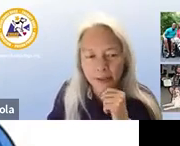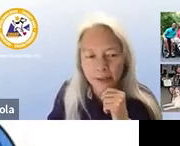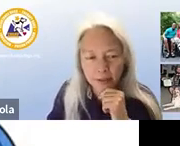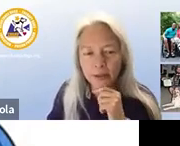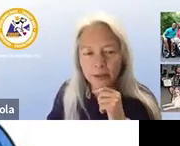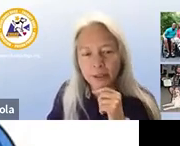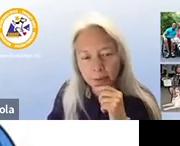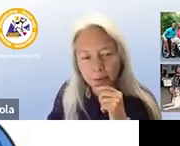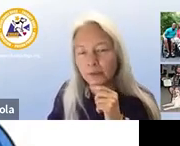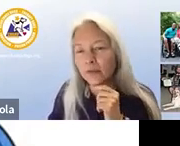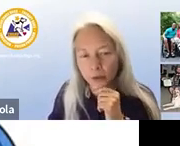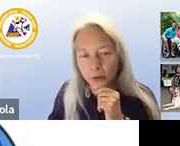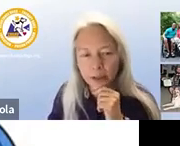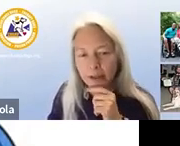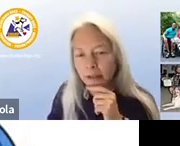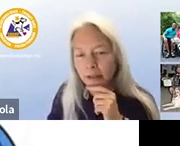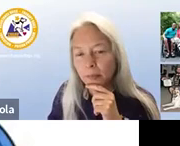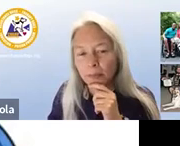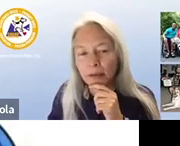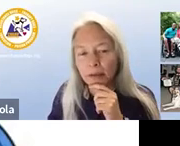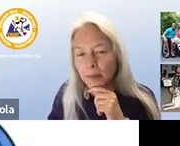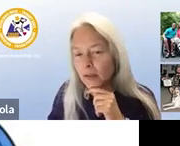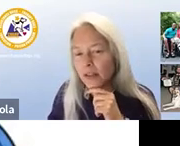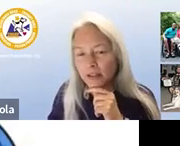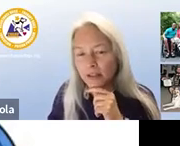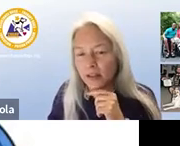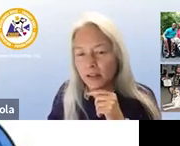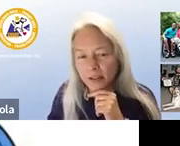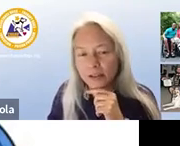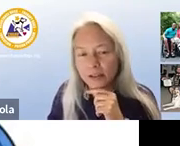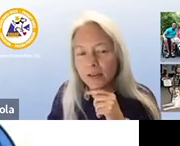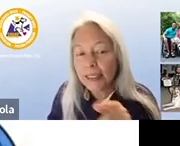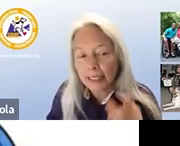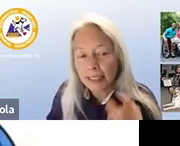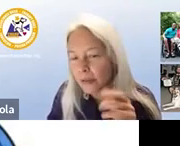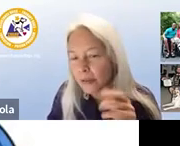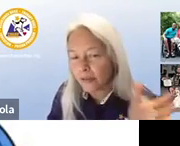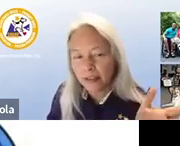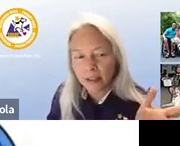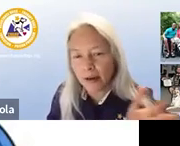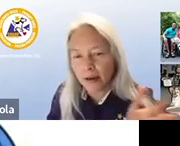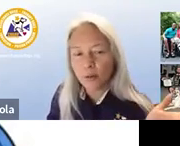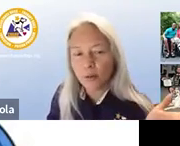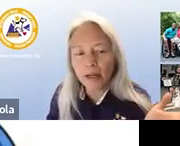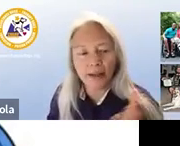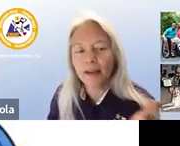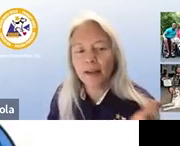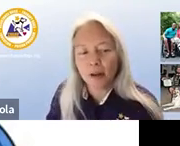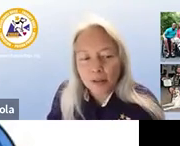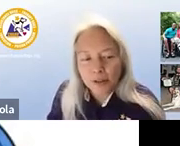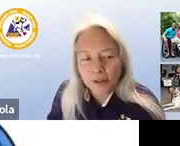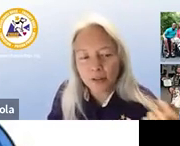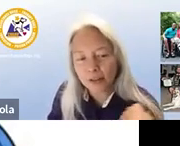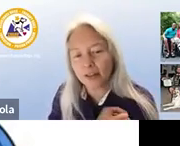right here in st louis we are a fully accredited uh member of assistance dogs international and i always forget this part i don't know why